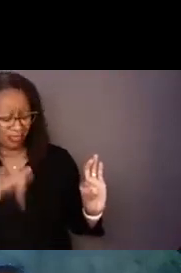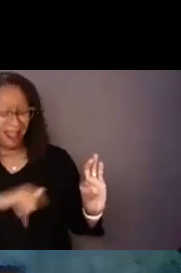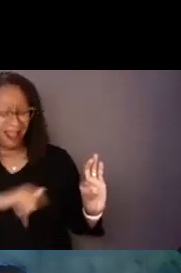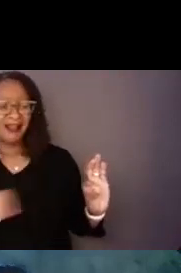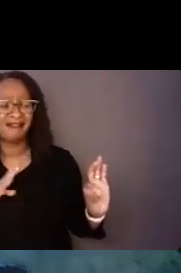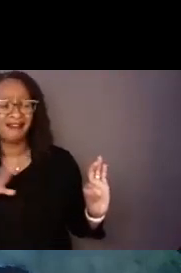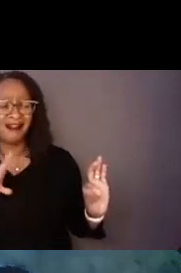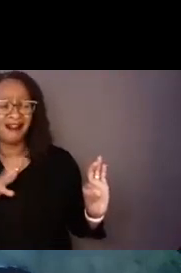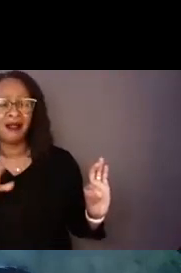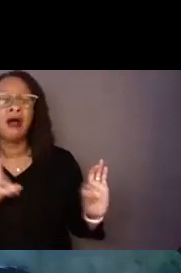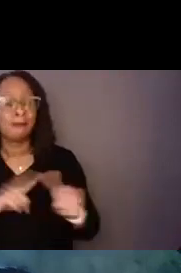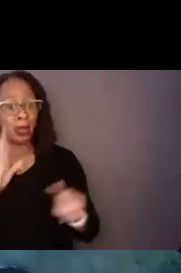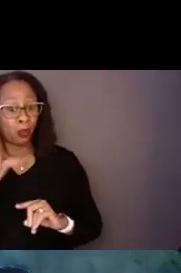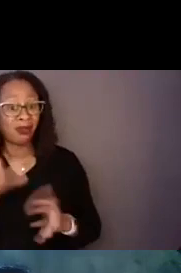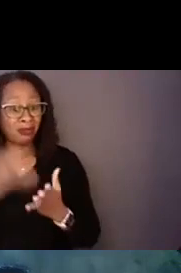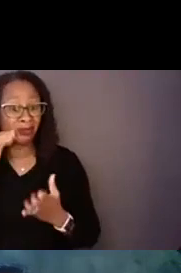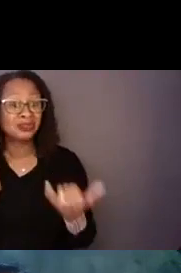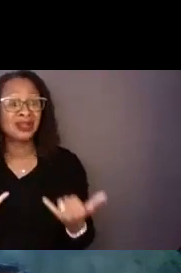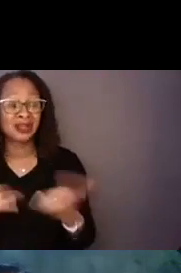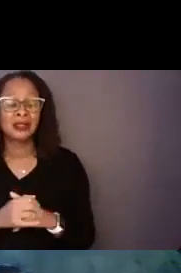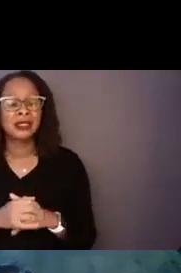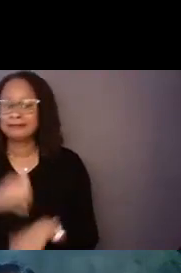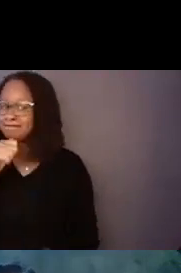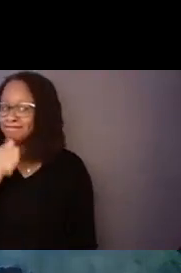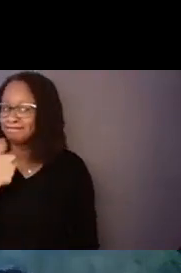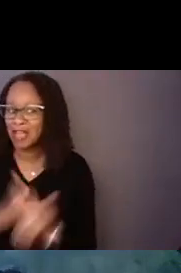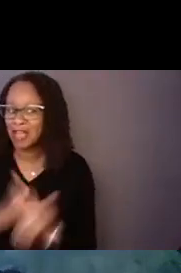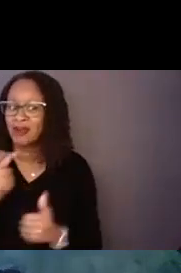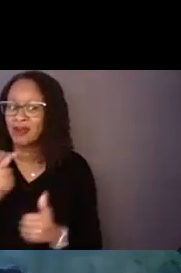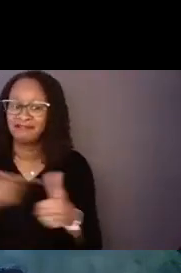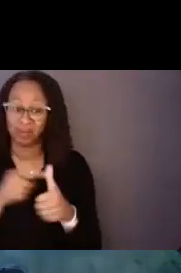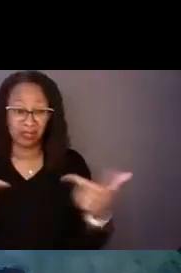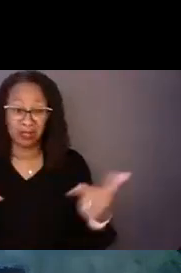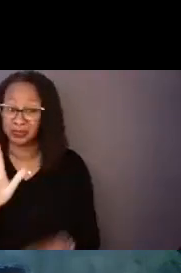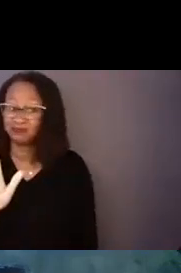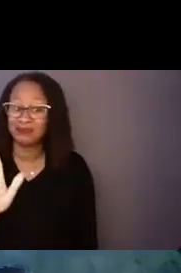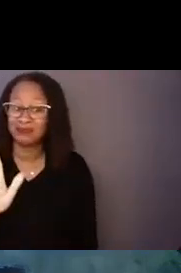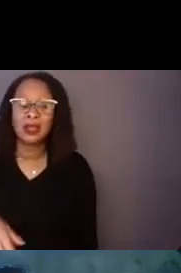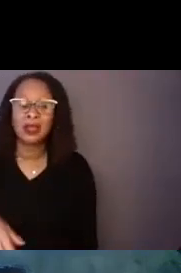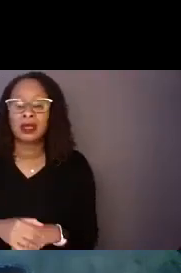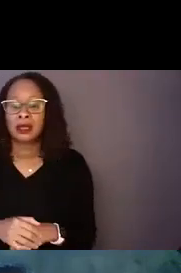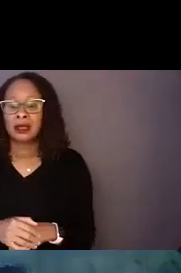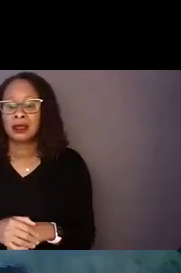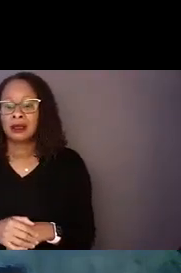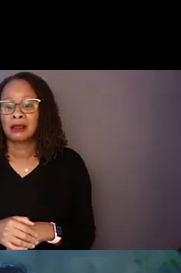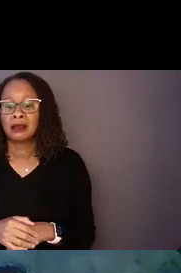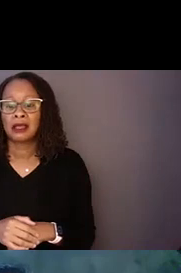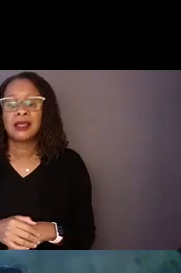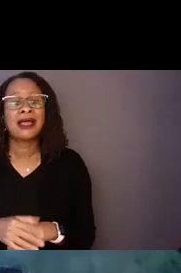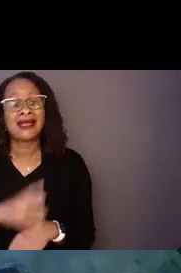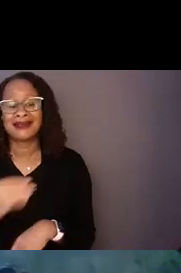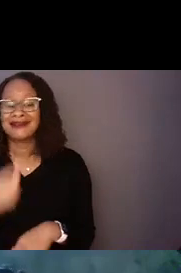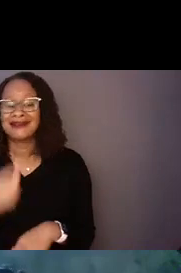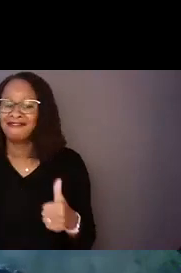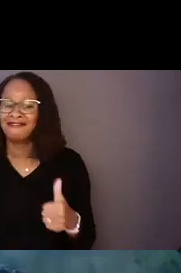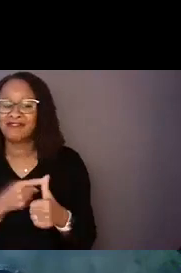But as we'll learn today is that's not everybody's first language and it's not everybody's first understanding